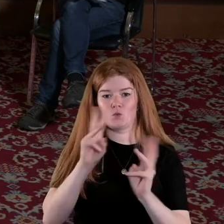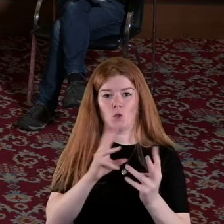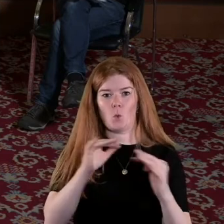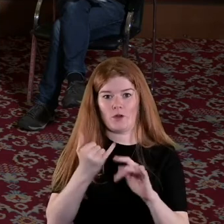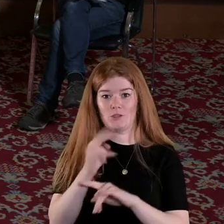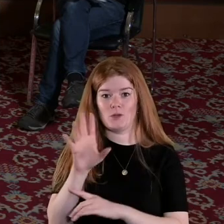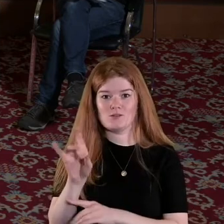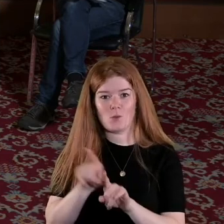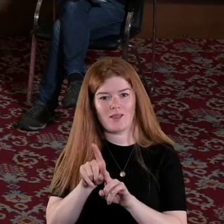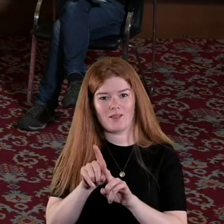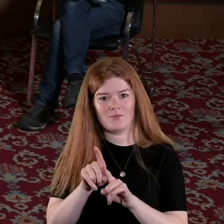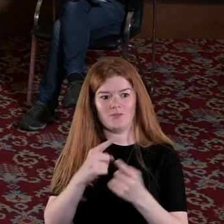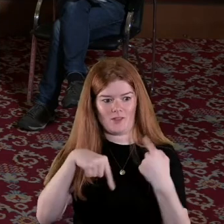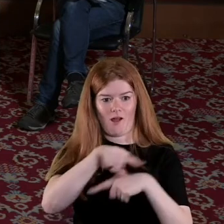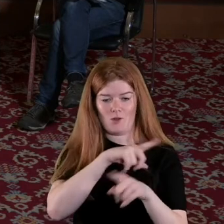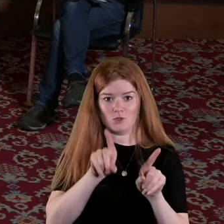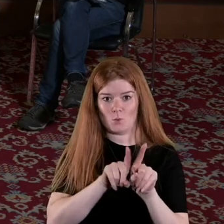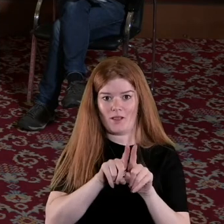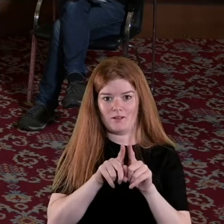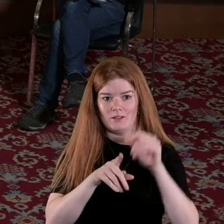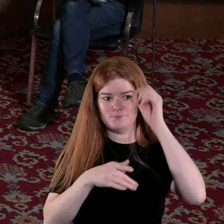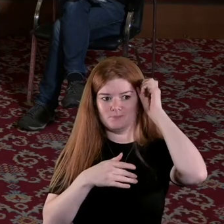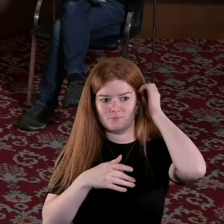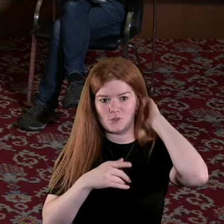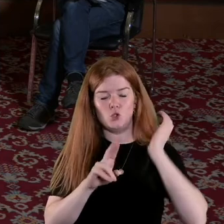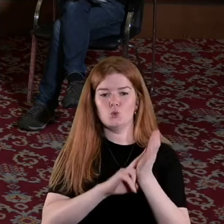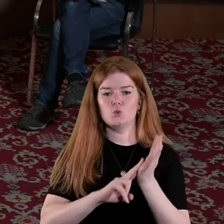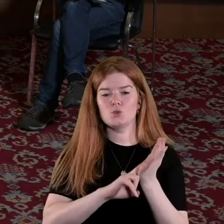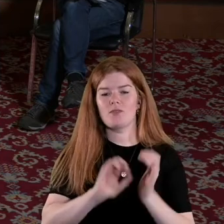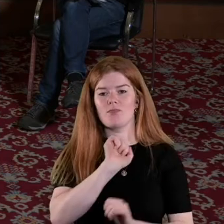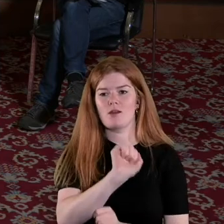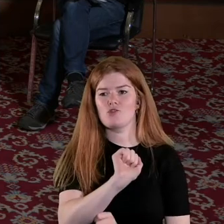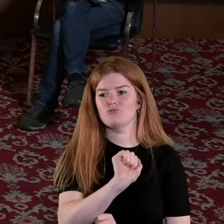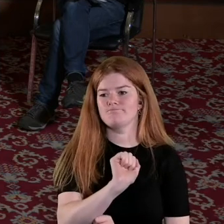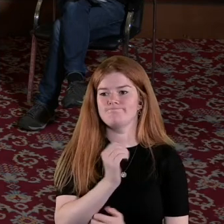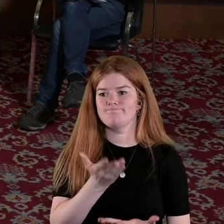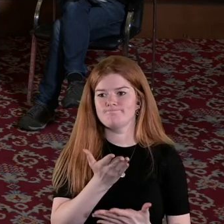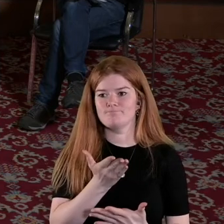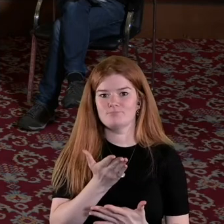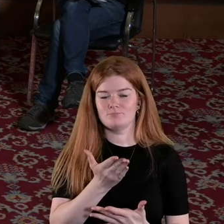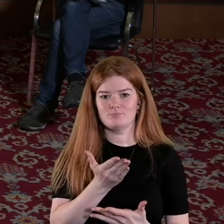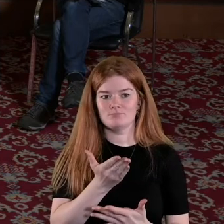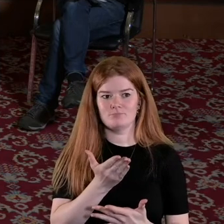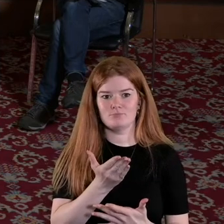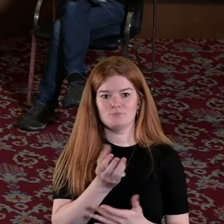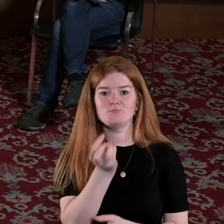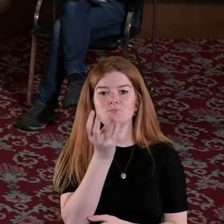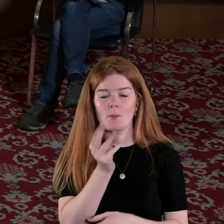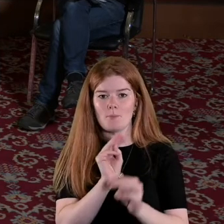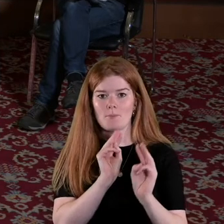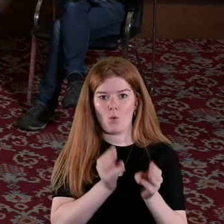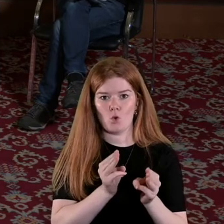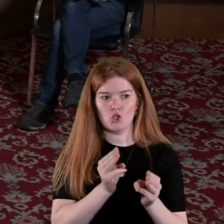war in Britain who are also in a sense using their lack of power as a